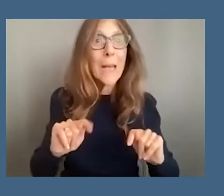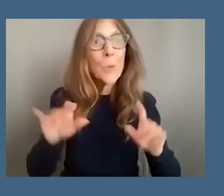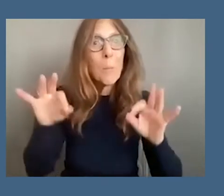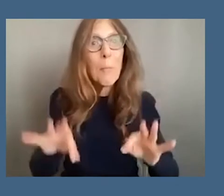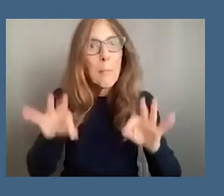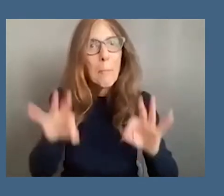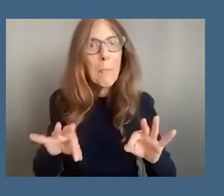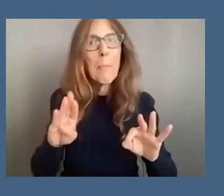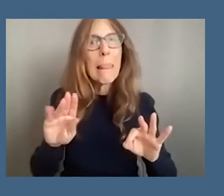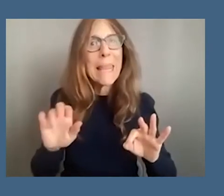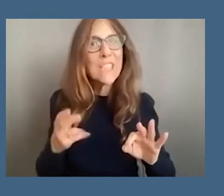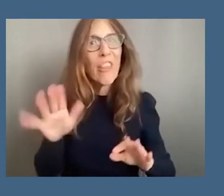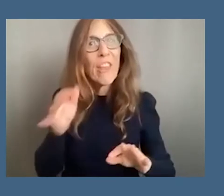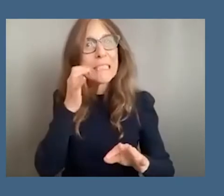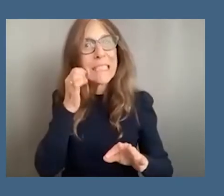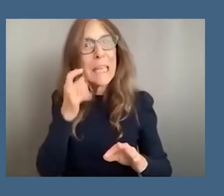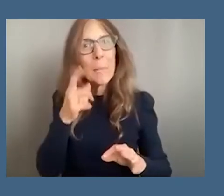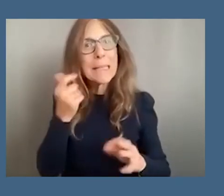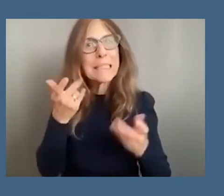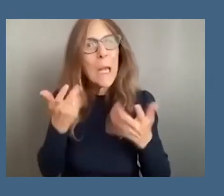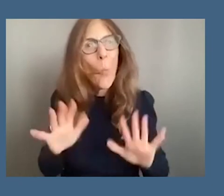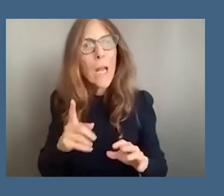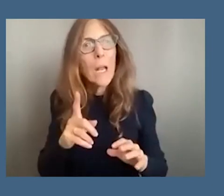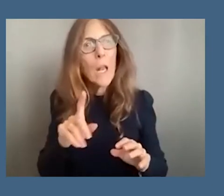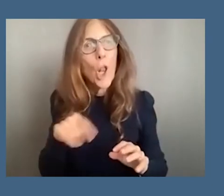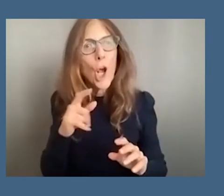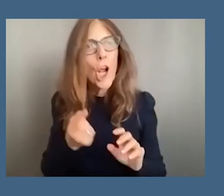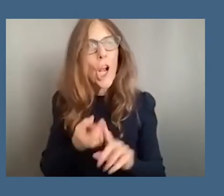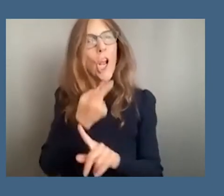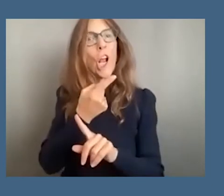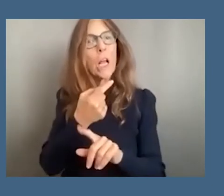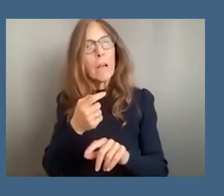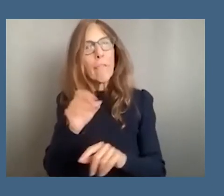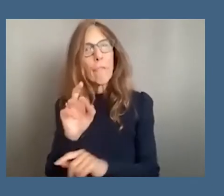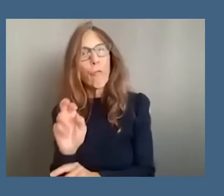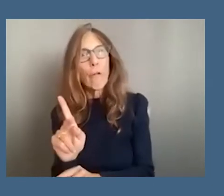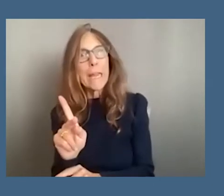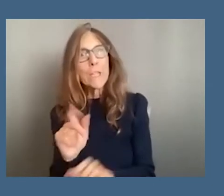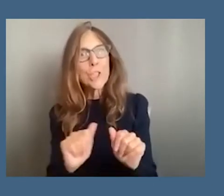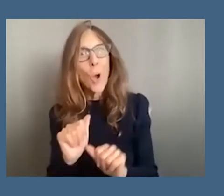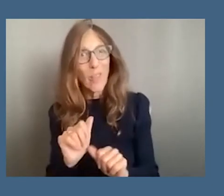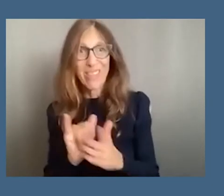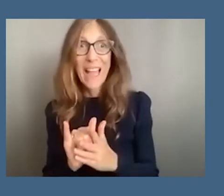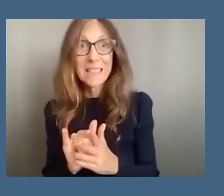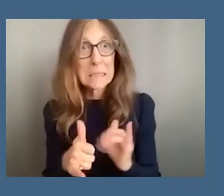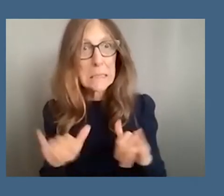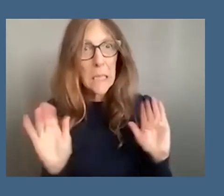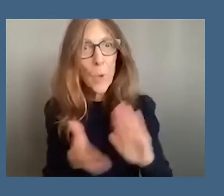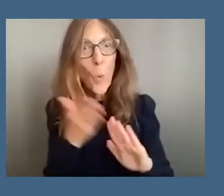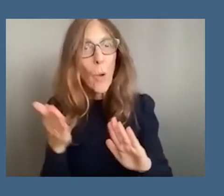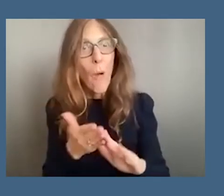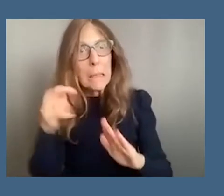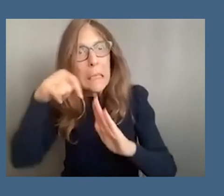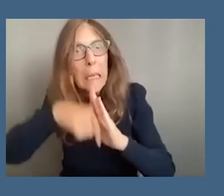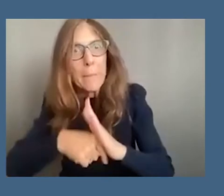to avoid becoming freak shows so this thing is running deep and it is going on now and